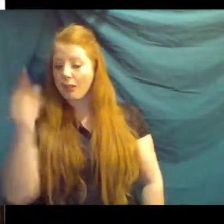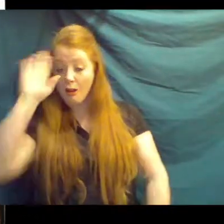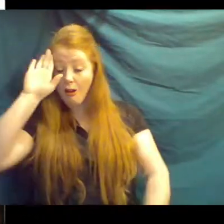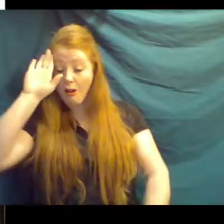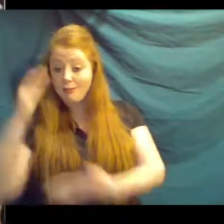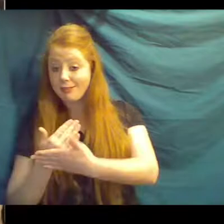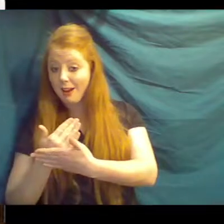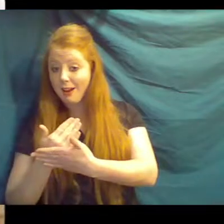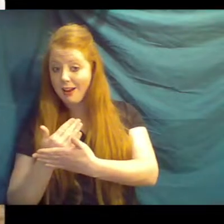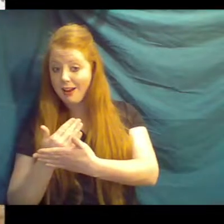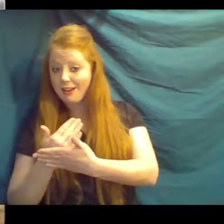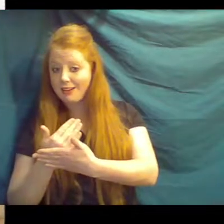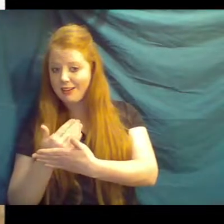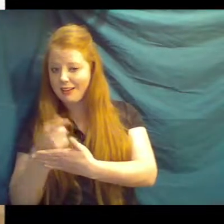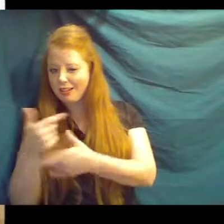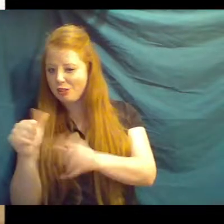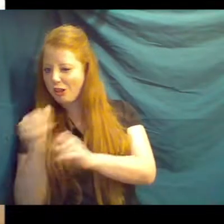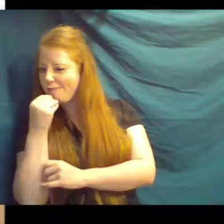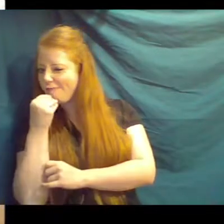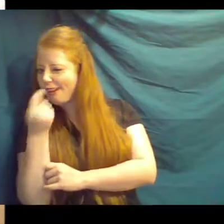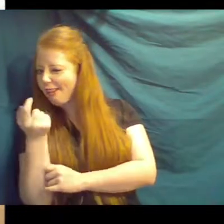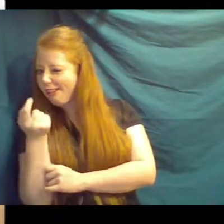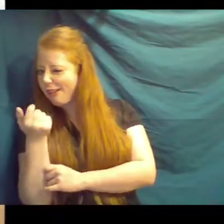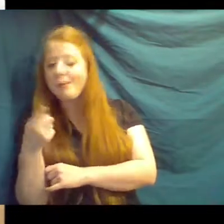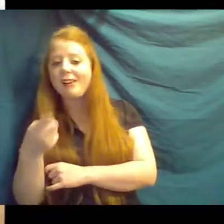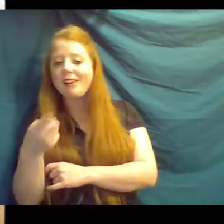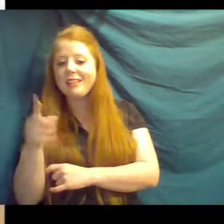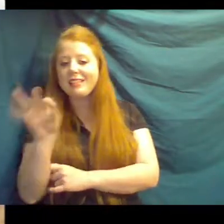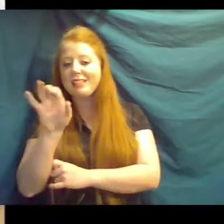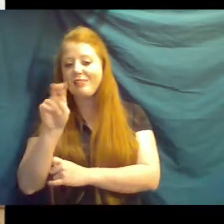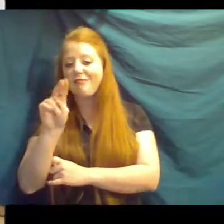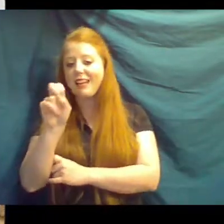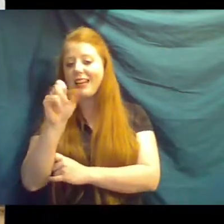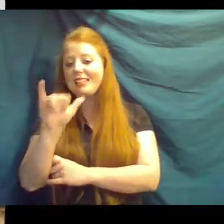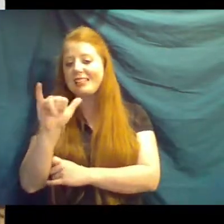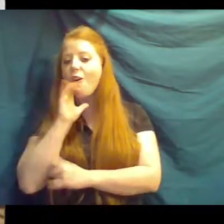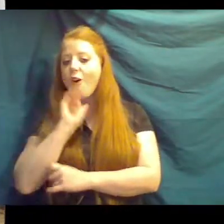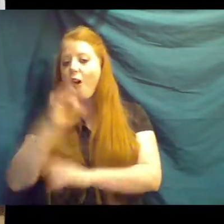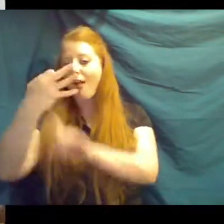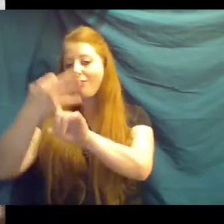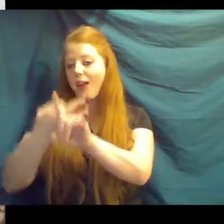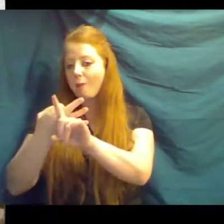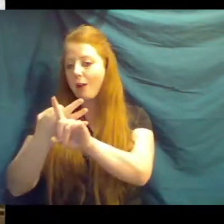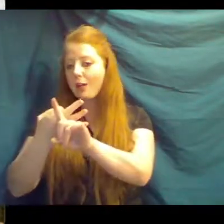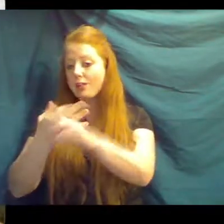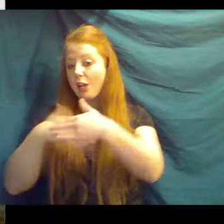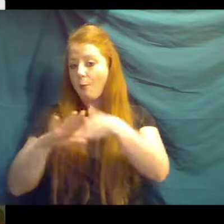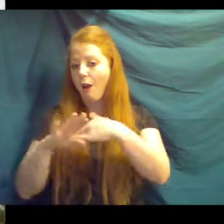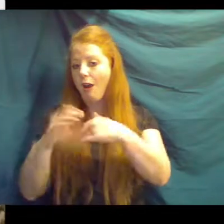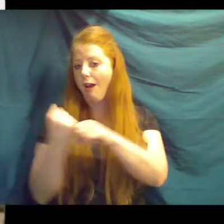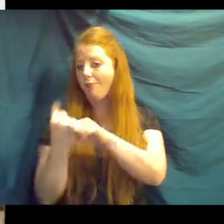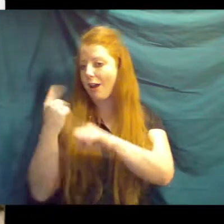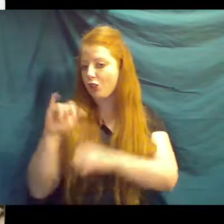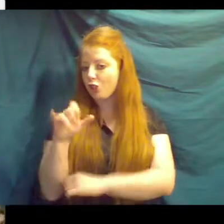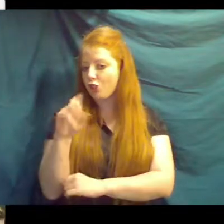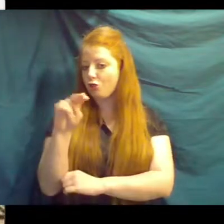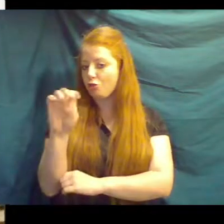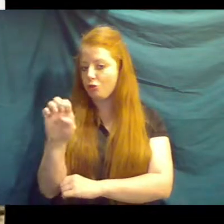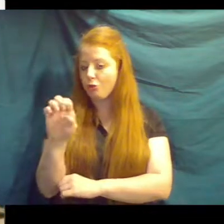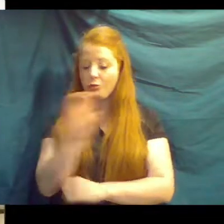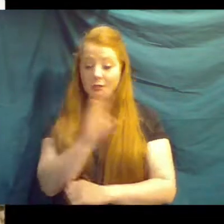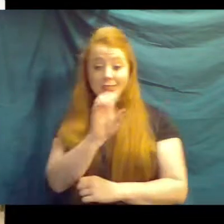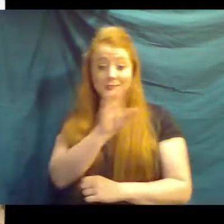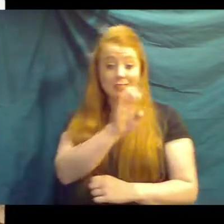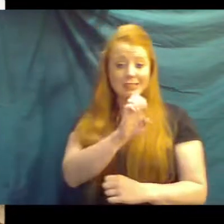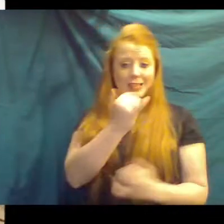see him kind of eating, is Phenasy. Phenasy is nine months old. He was just born last summer in June. Cece is nine years